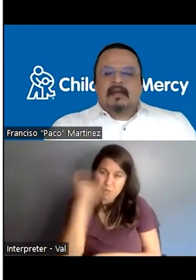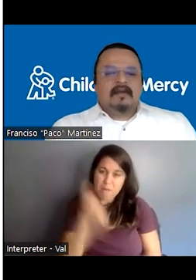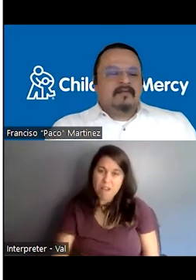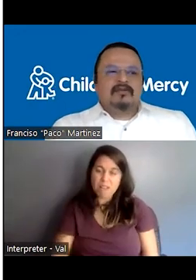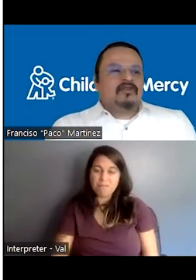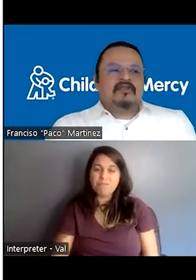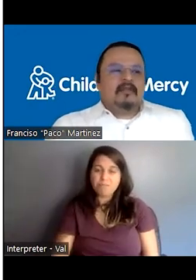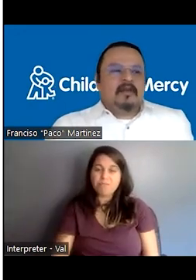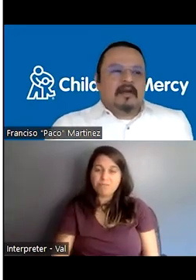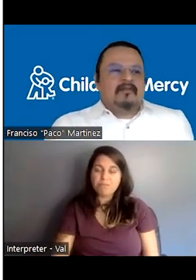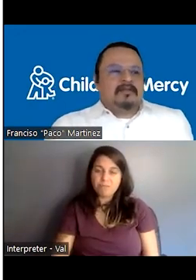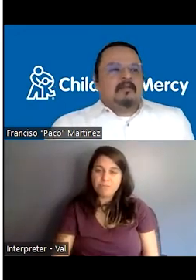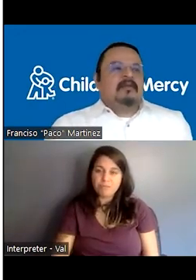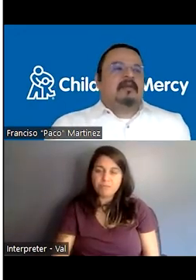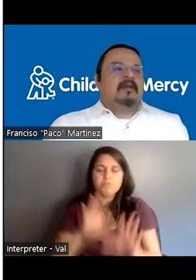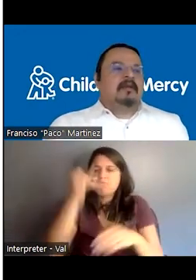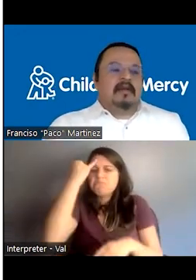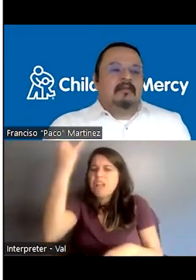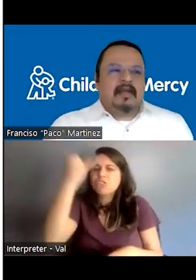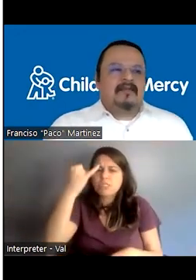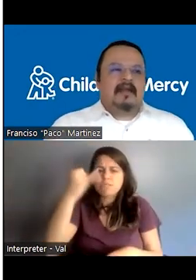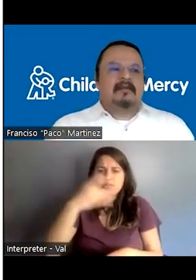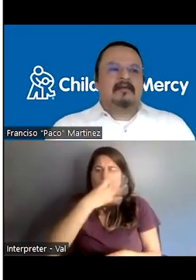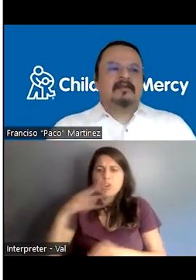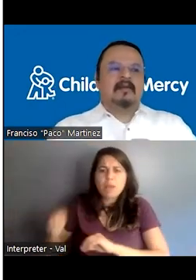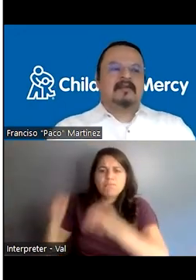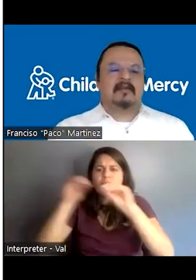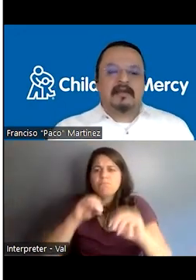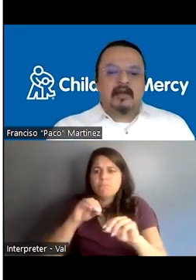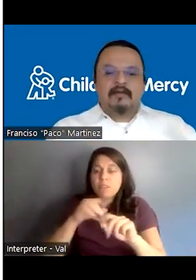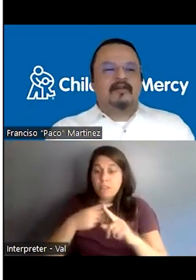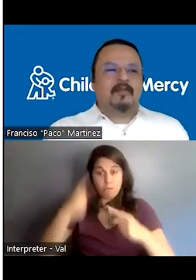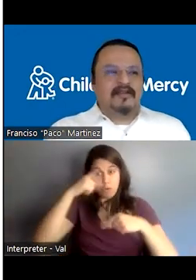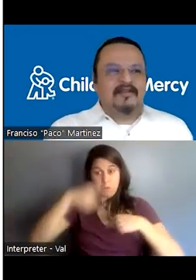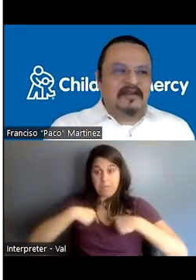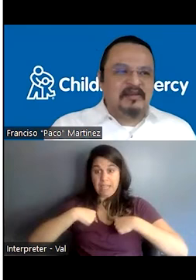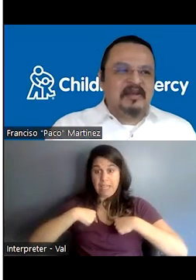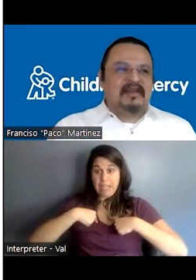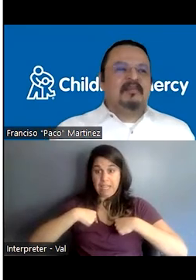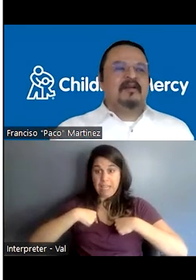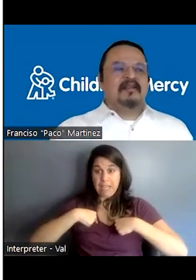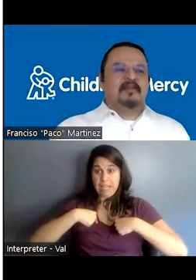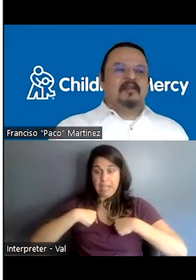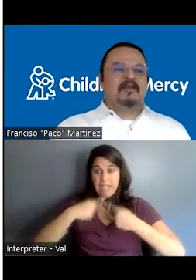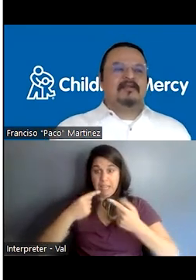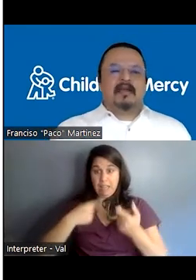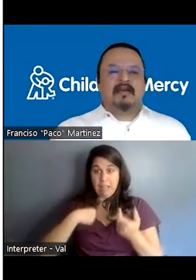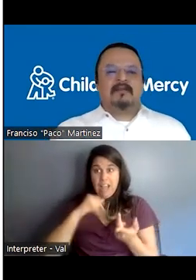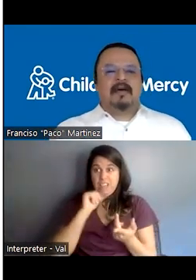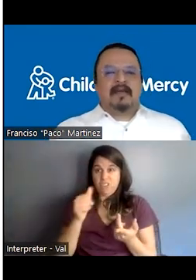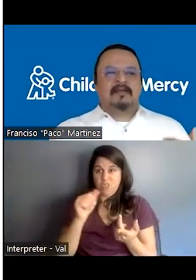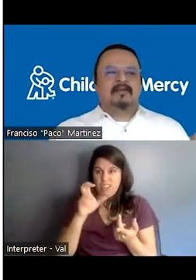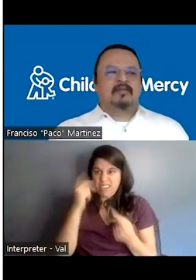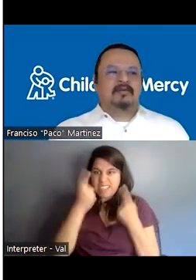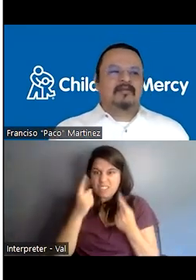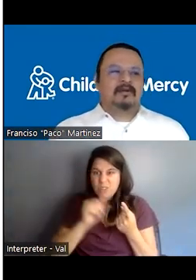And even if you just immigrate, for example, in, in my case, I consider myself, I don't even consider myself an immigrant because I was